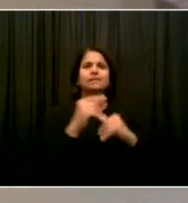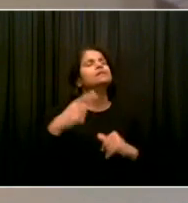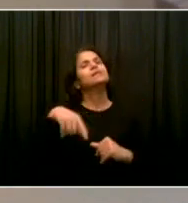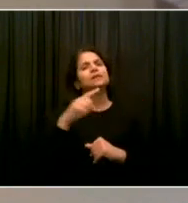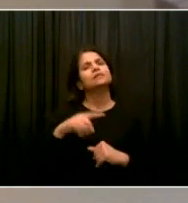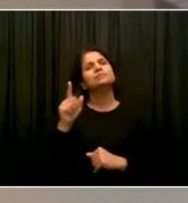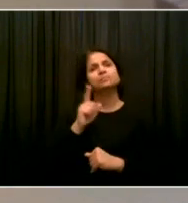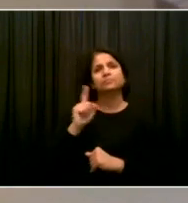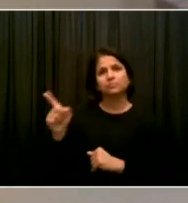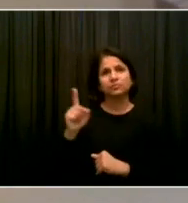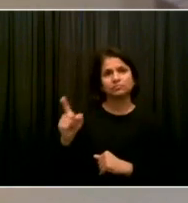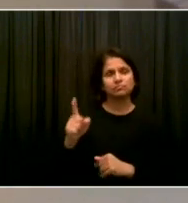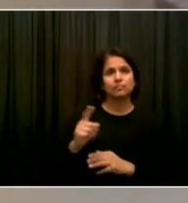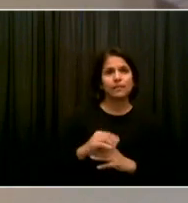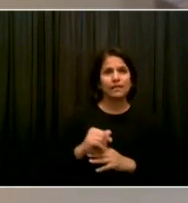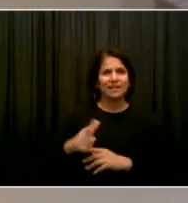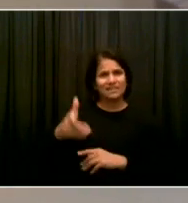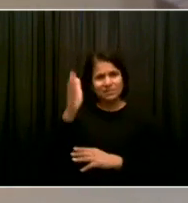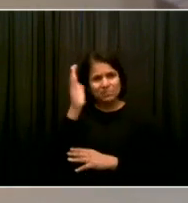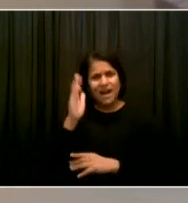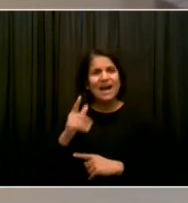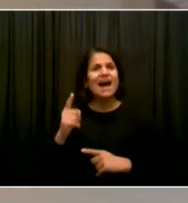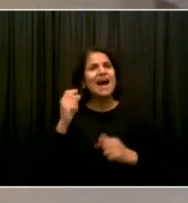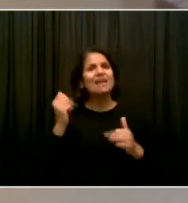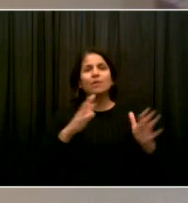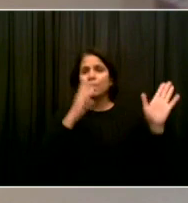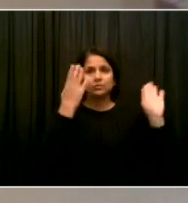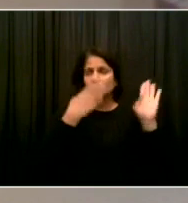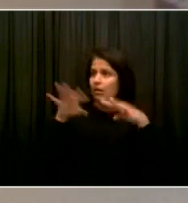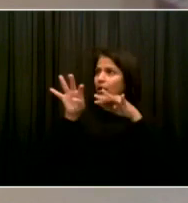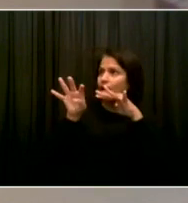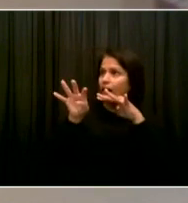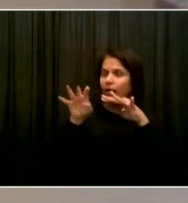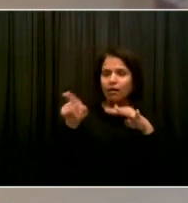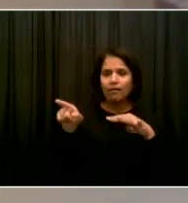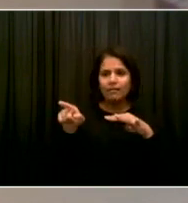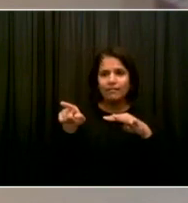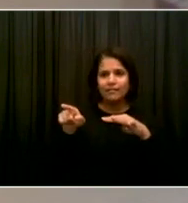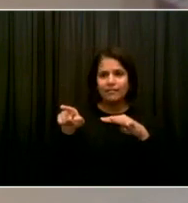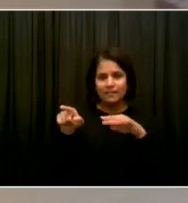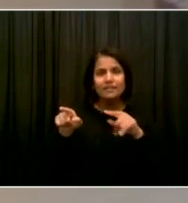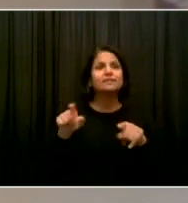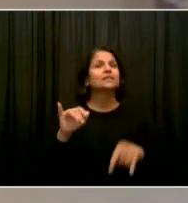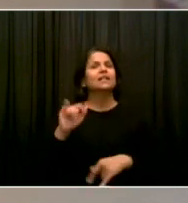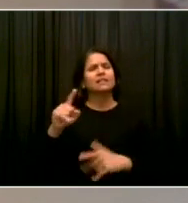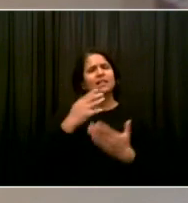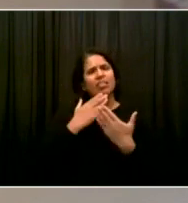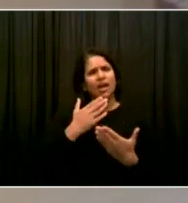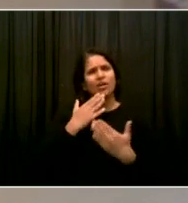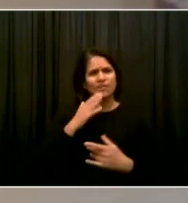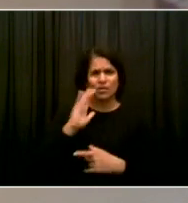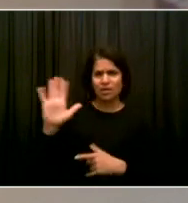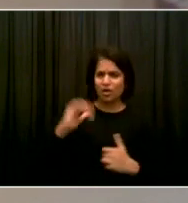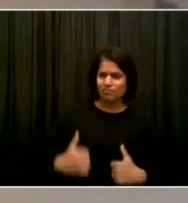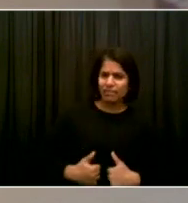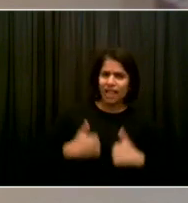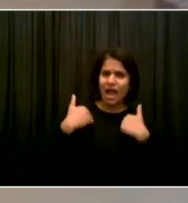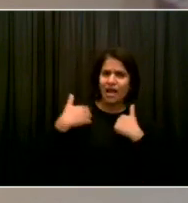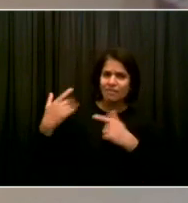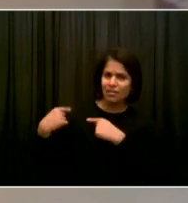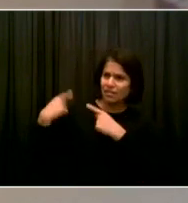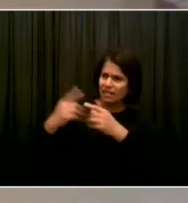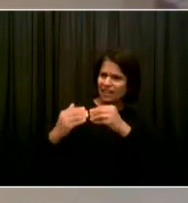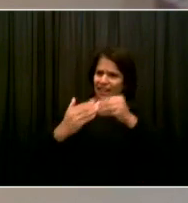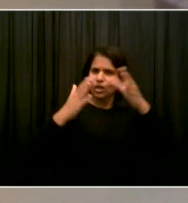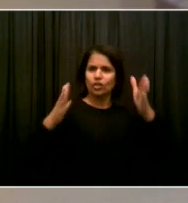I thank her for a lifetime, truly a lifetime of leadership and I thank her for showing us that when someone says it can't be